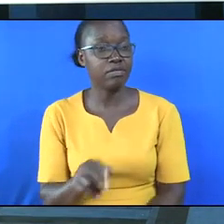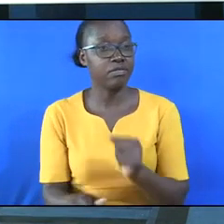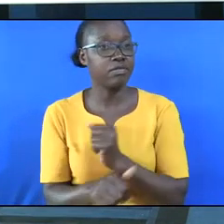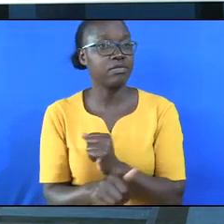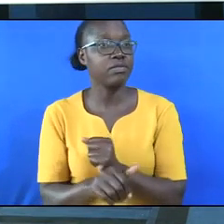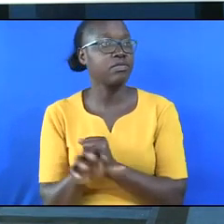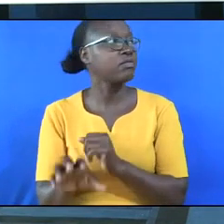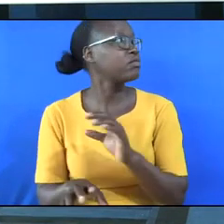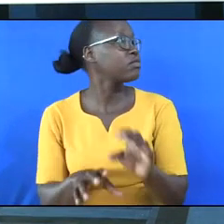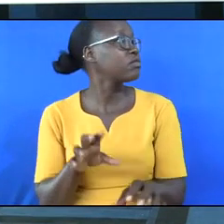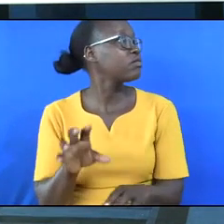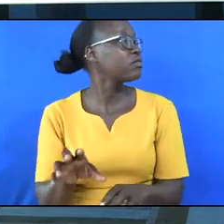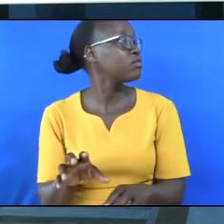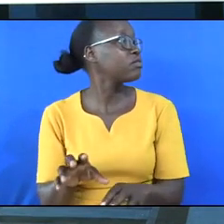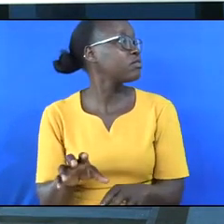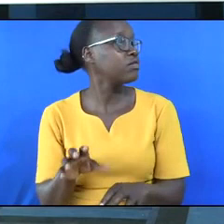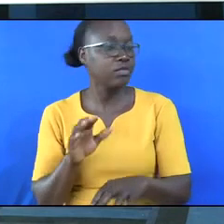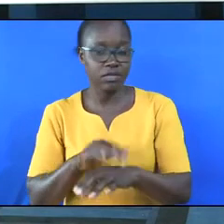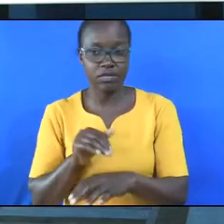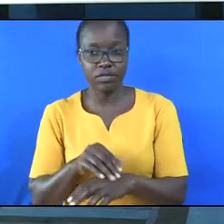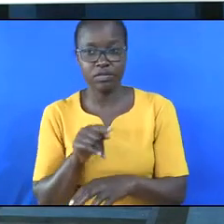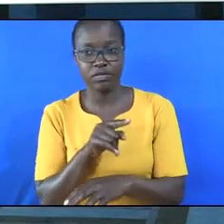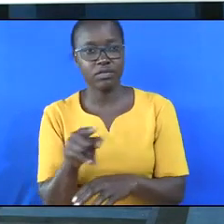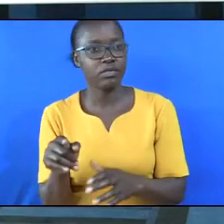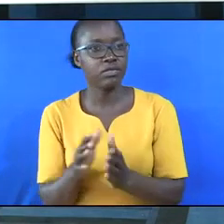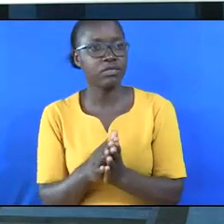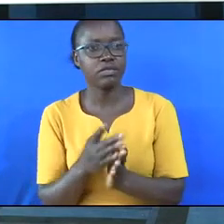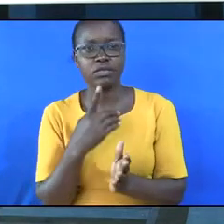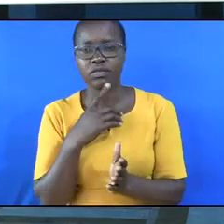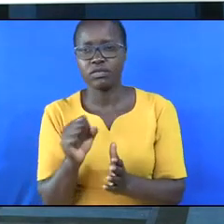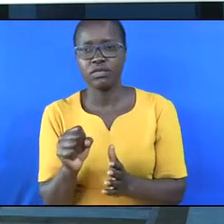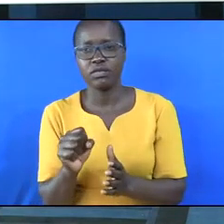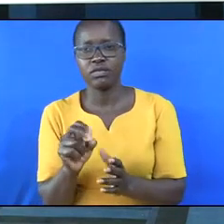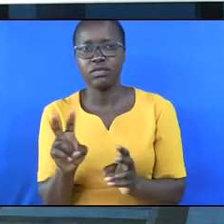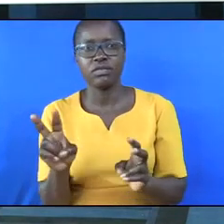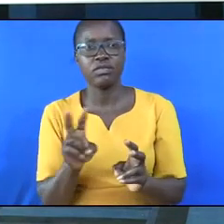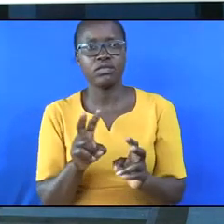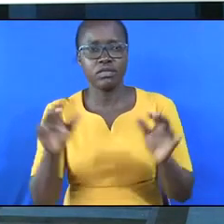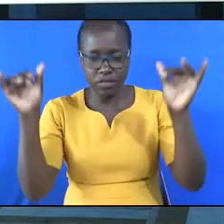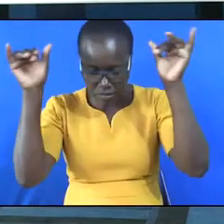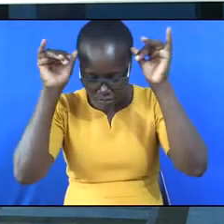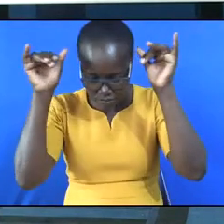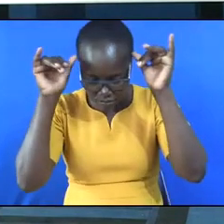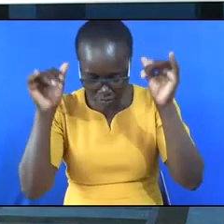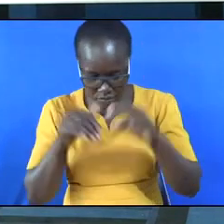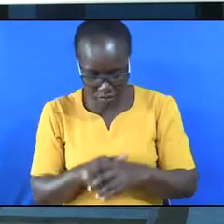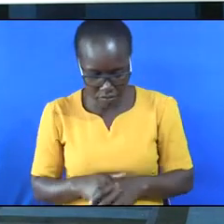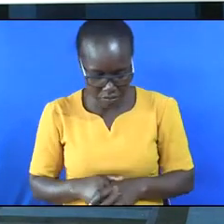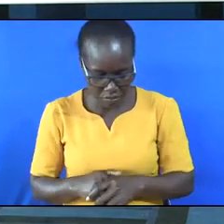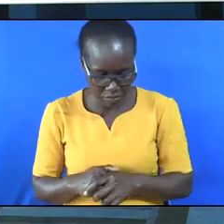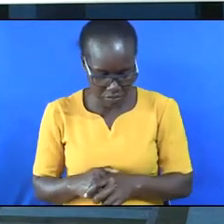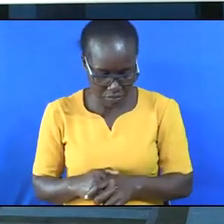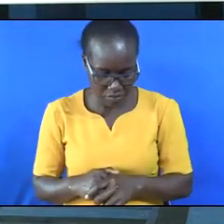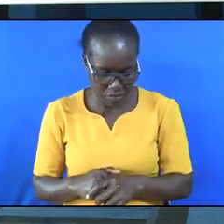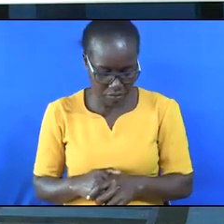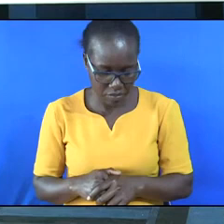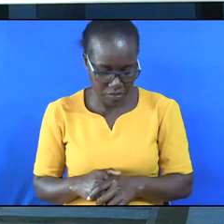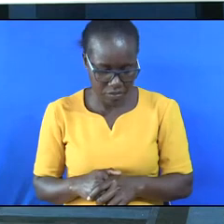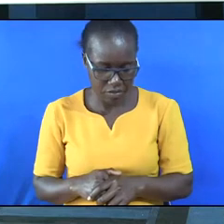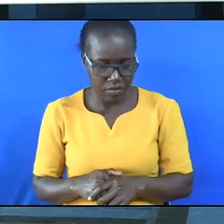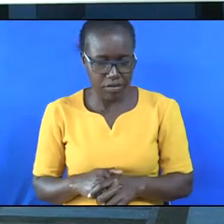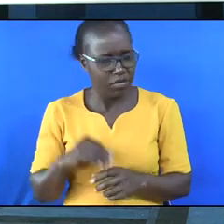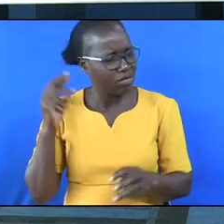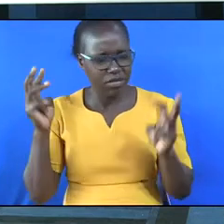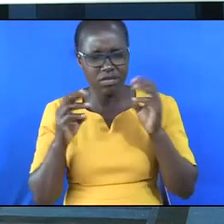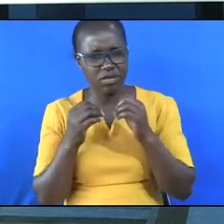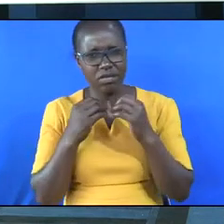animals I'll warn you. So they saw a cow. The crow told the children don't